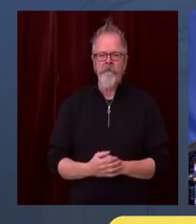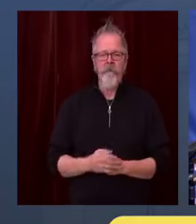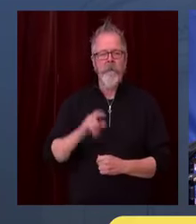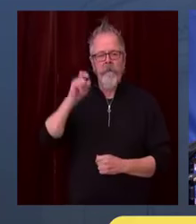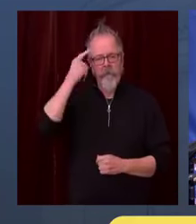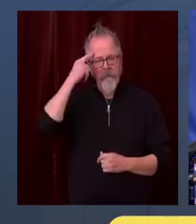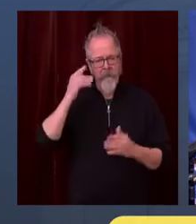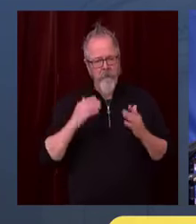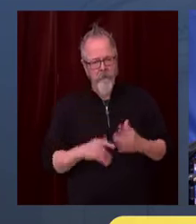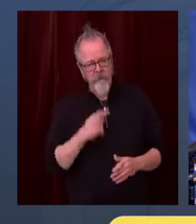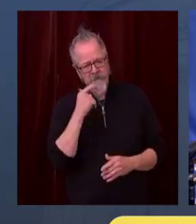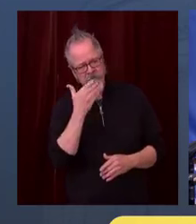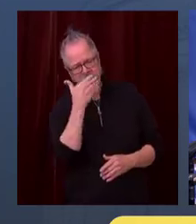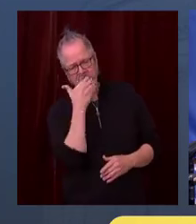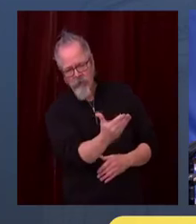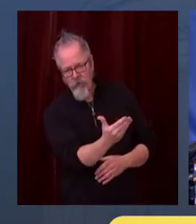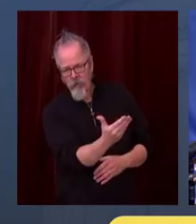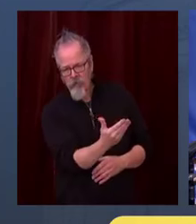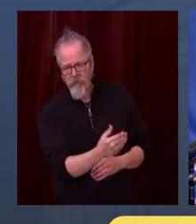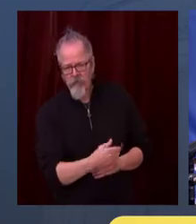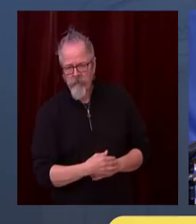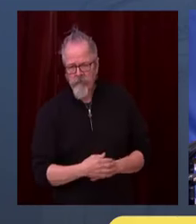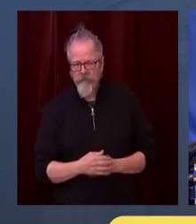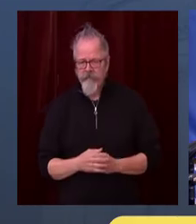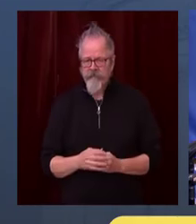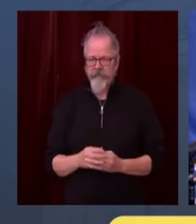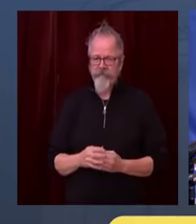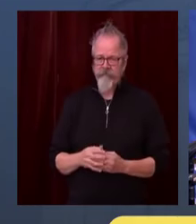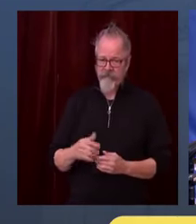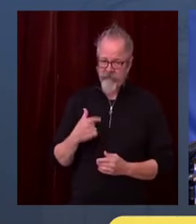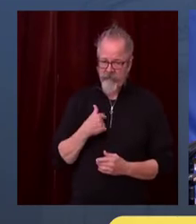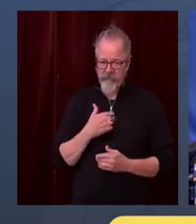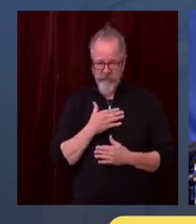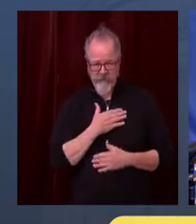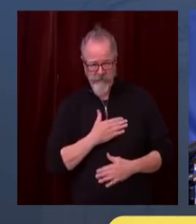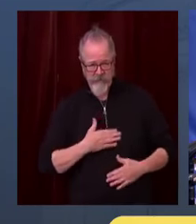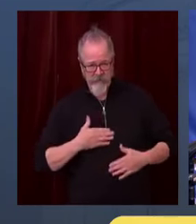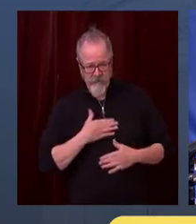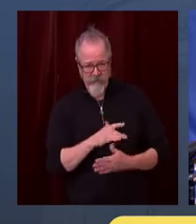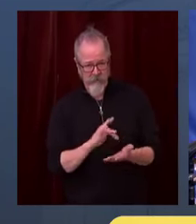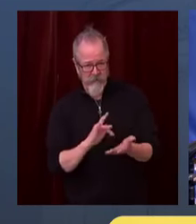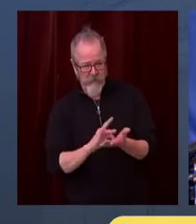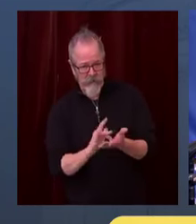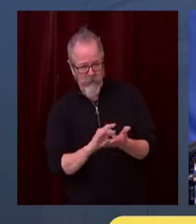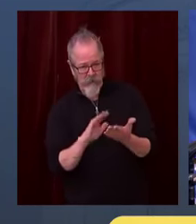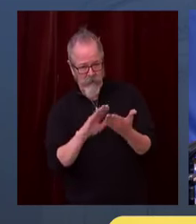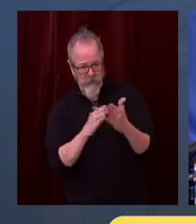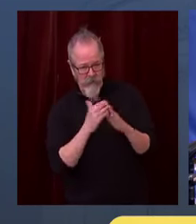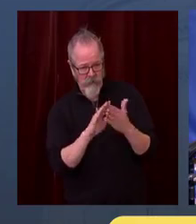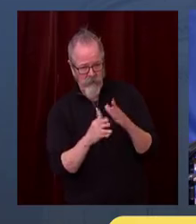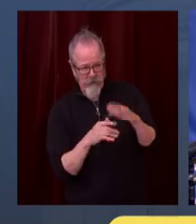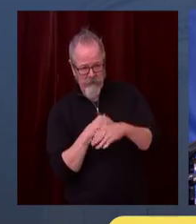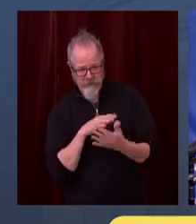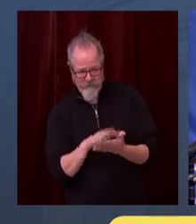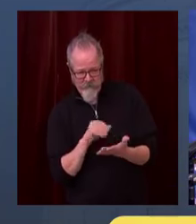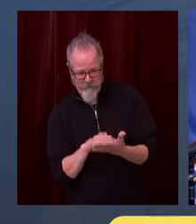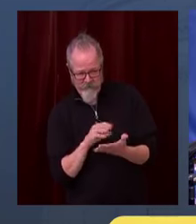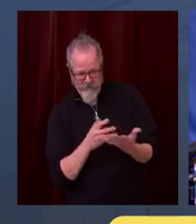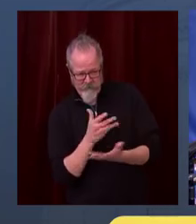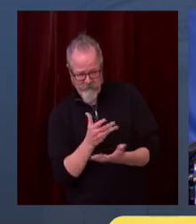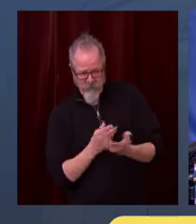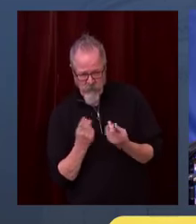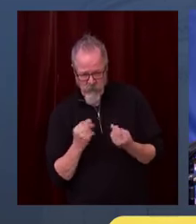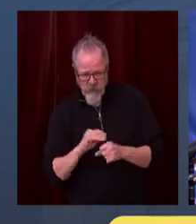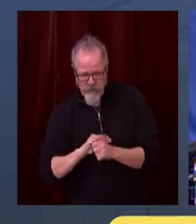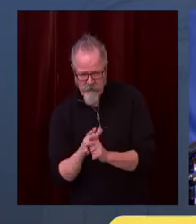go into a hospital has been reduced a few percentage points. But despite some of the improvements, the fatalities are still